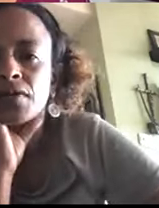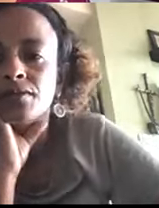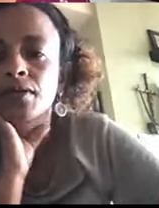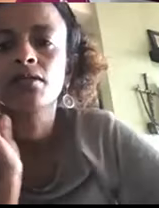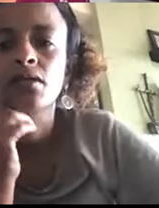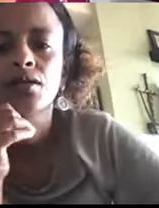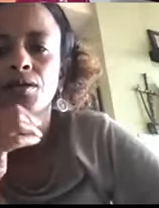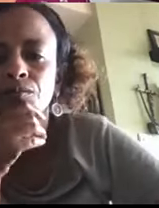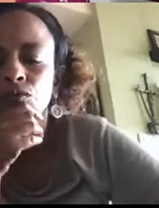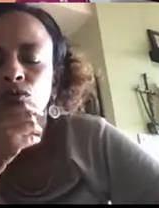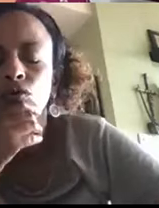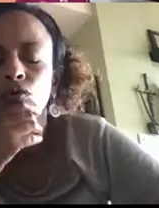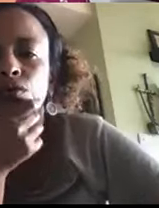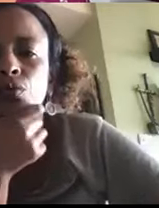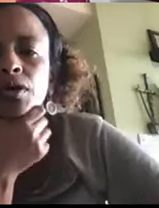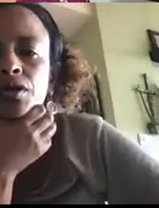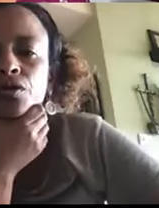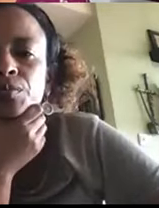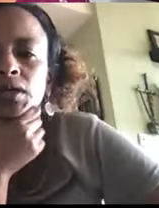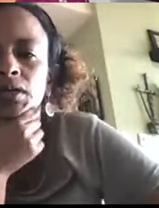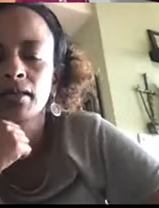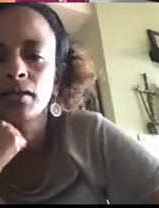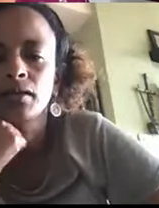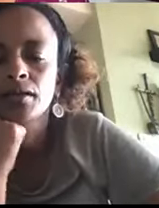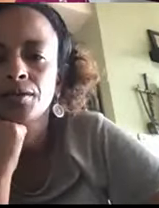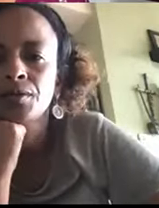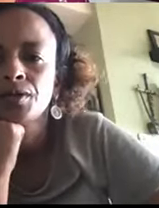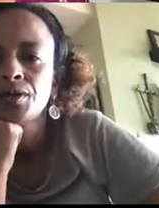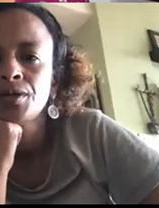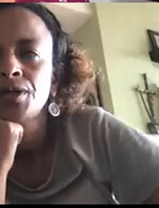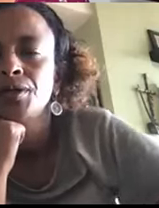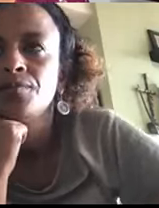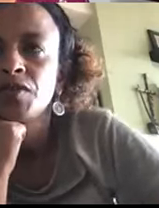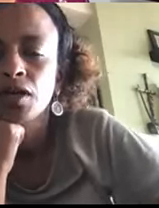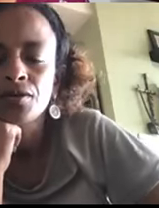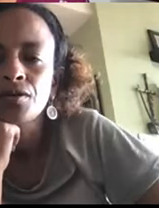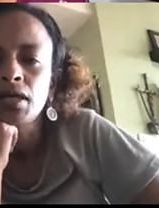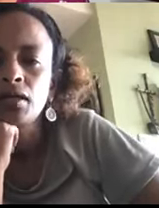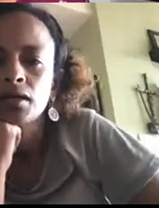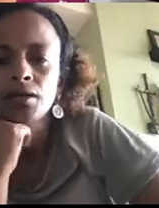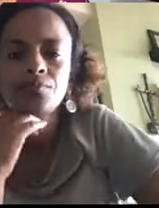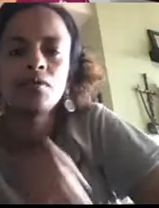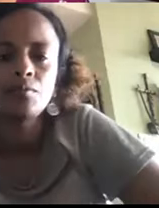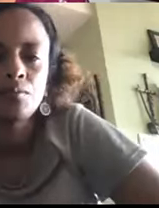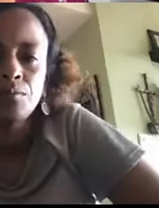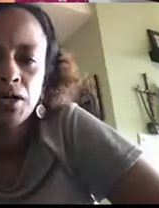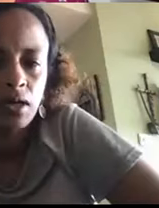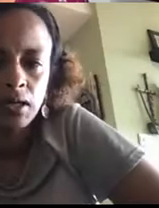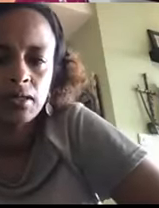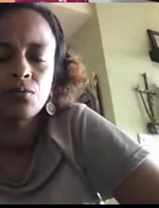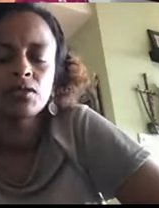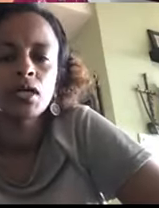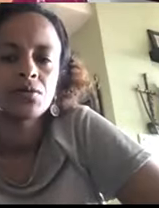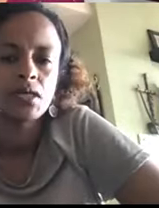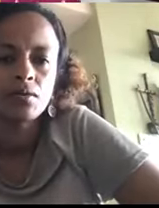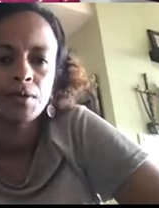resonates. Although we only work in Ethiopia, I think the othering, particularly